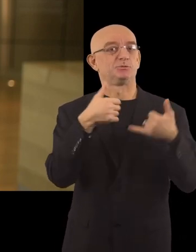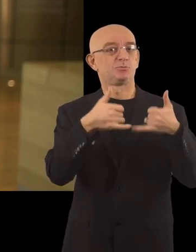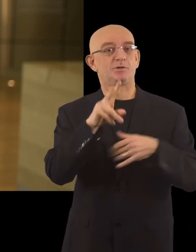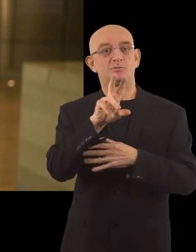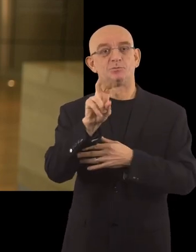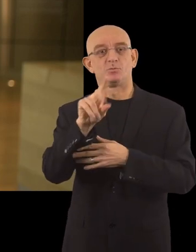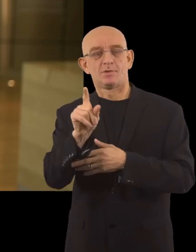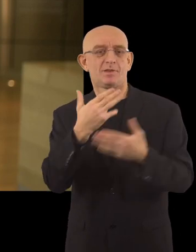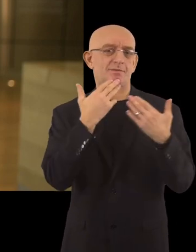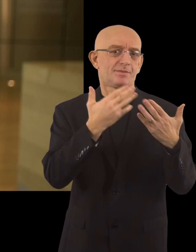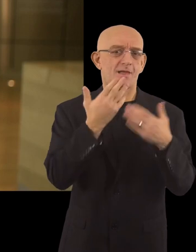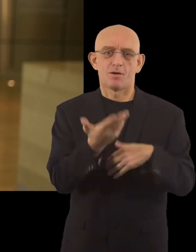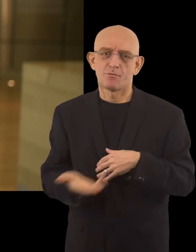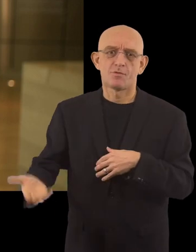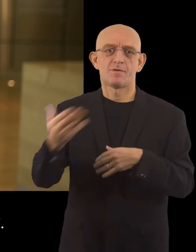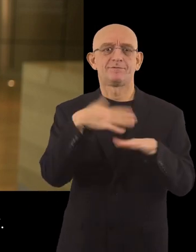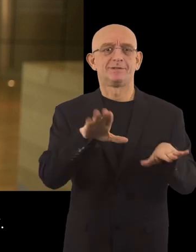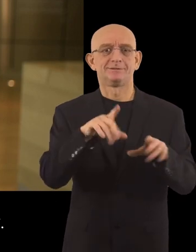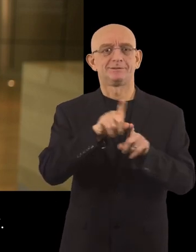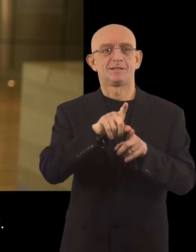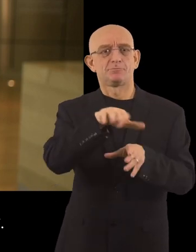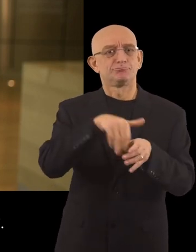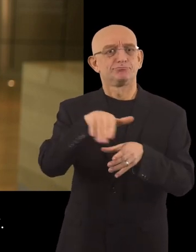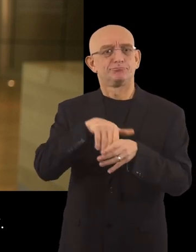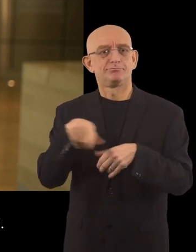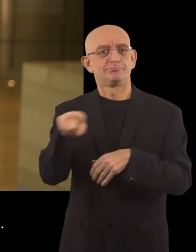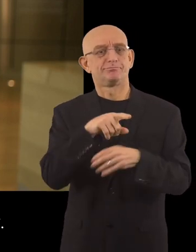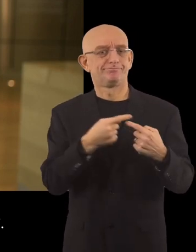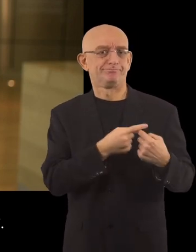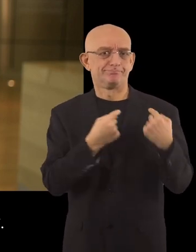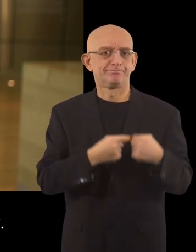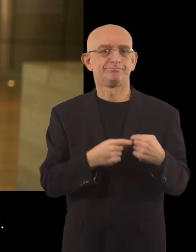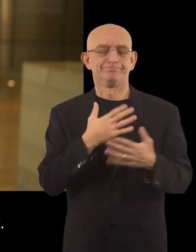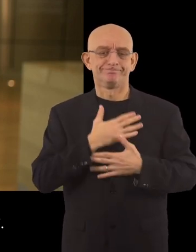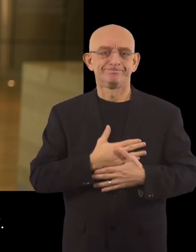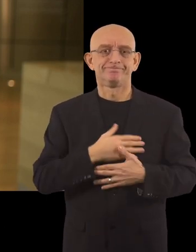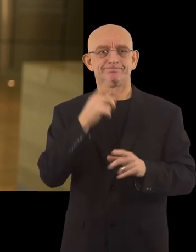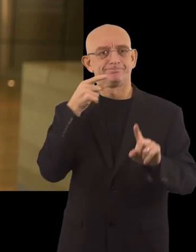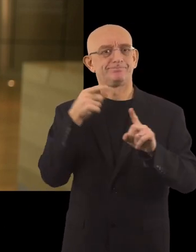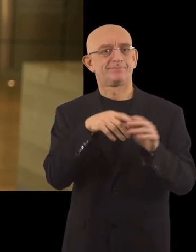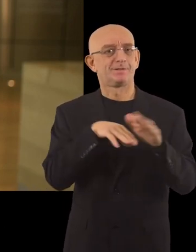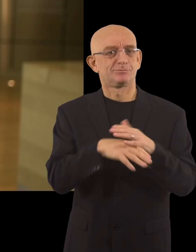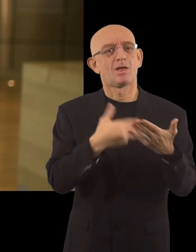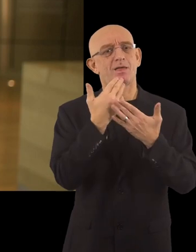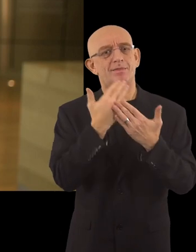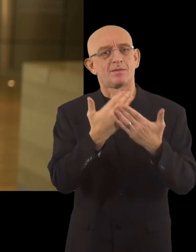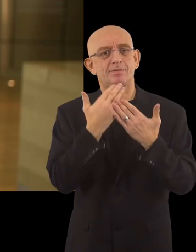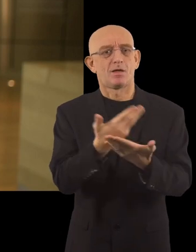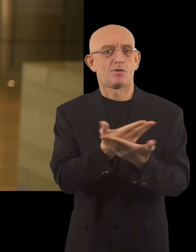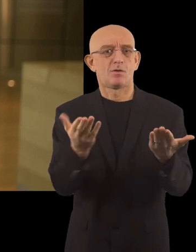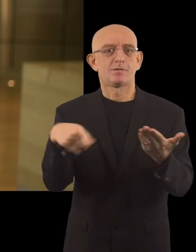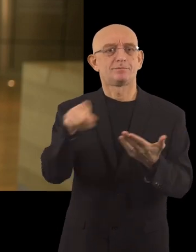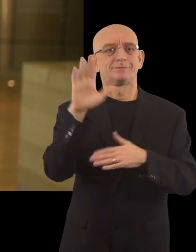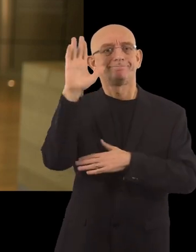Thank you for participating and for your dedication to accessibility. Thank you also to all the